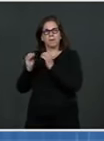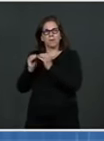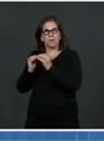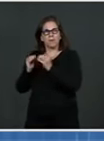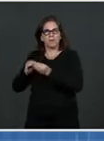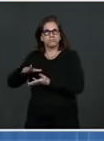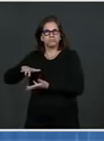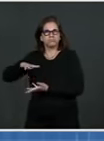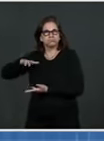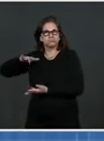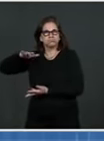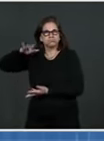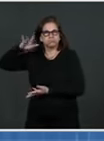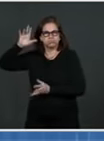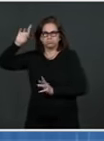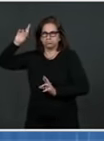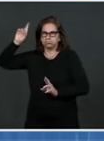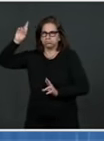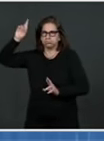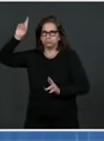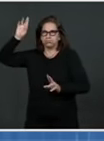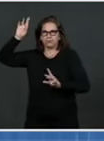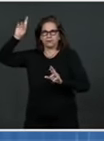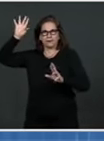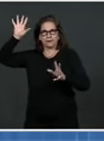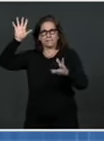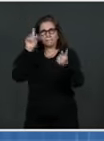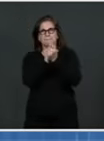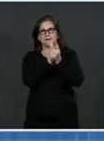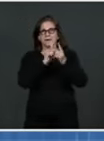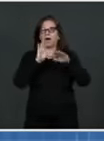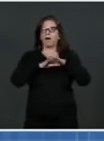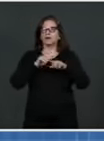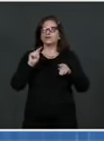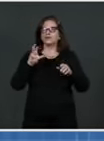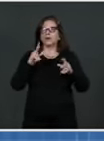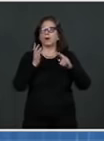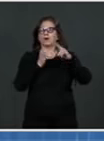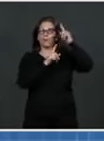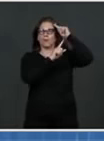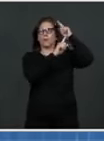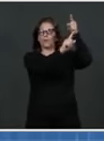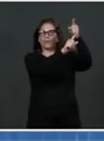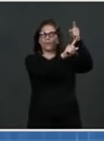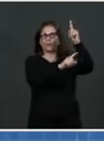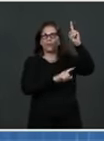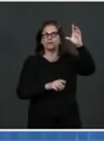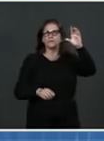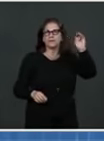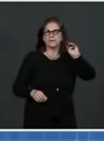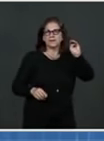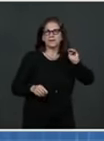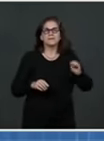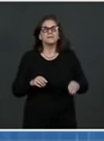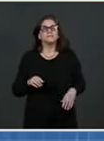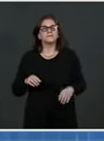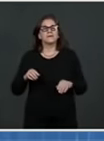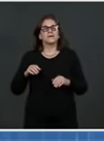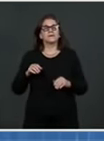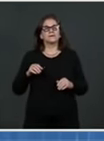of the month. And Moderna announced that it had released its 100 millionth dose this morning.